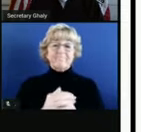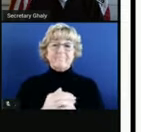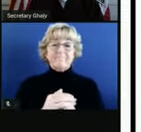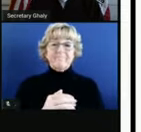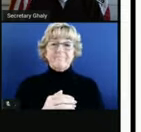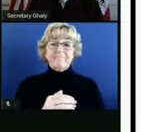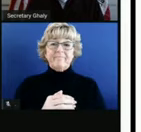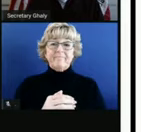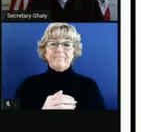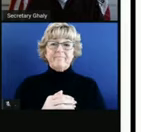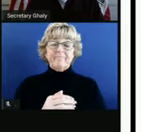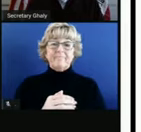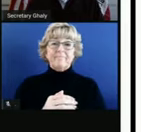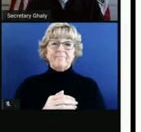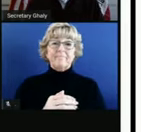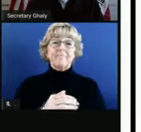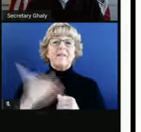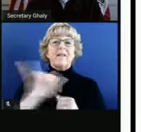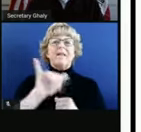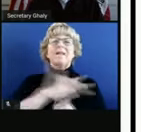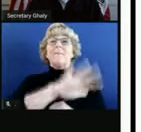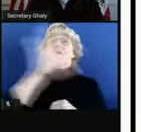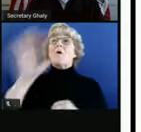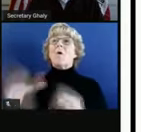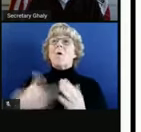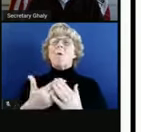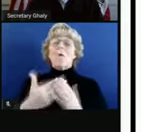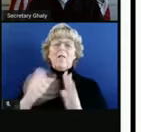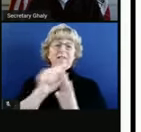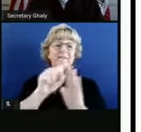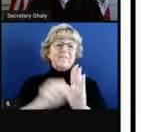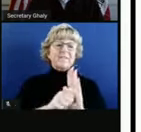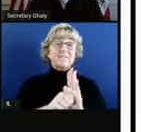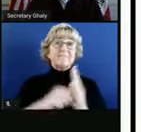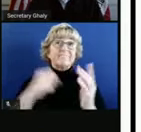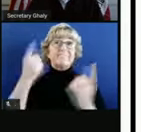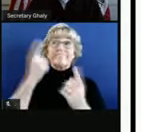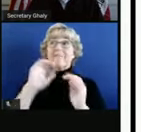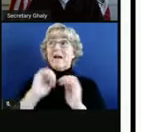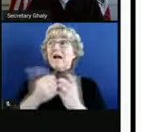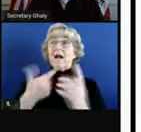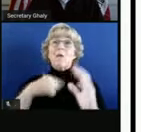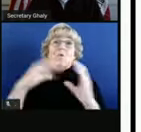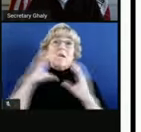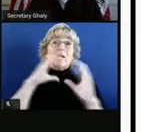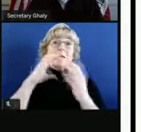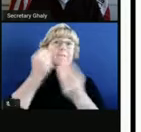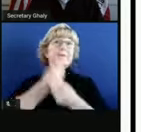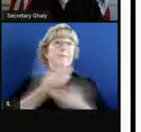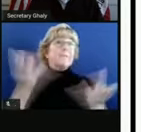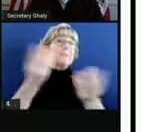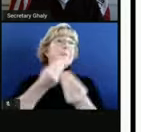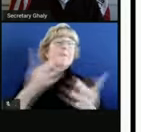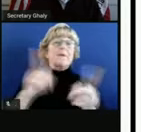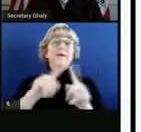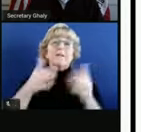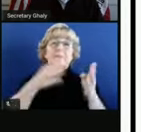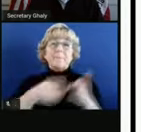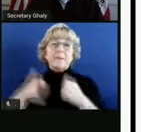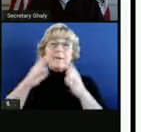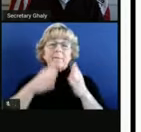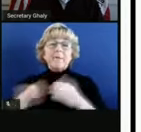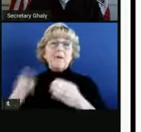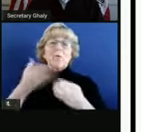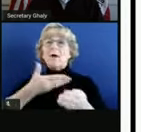So we, like other states, have really thought hard about how do we communicate to all of you different strategies to have